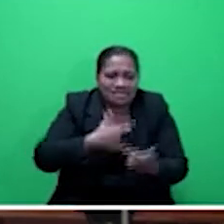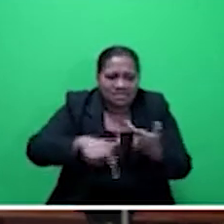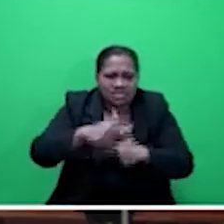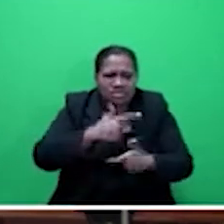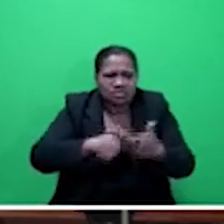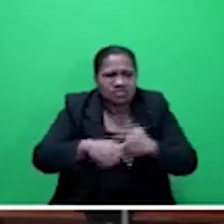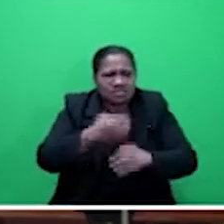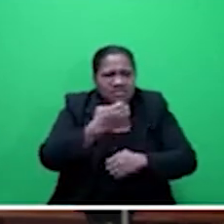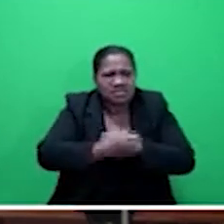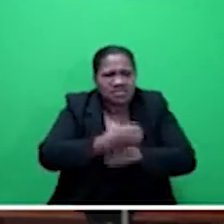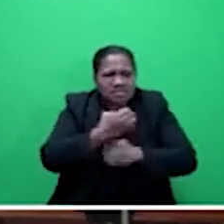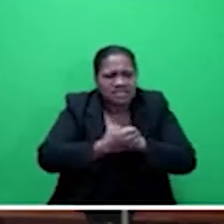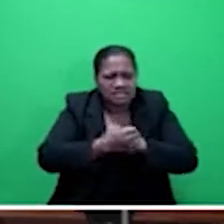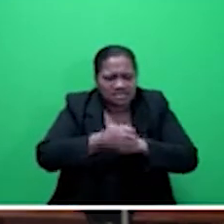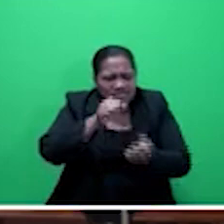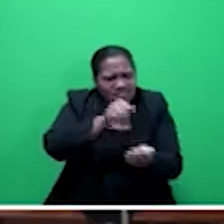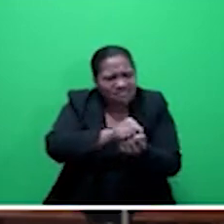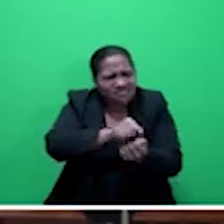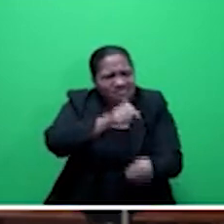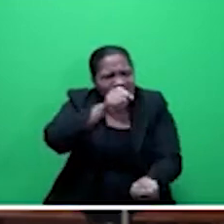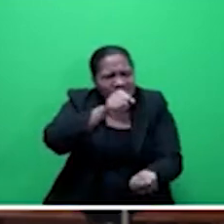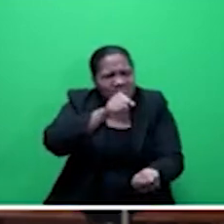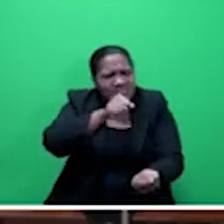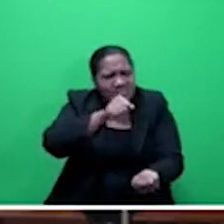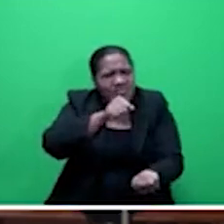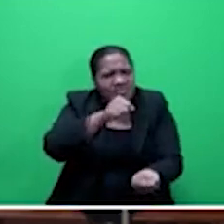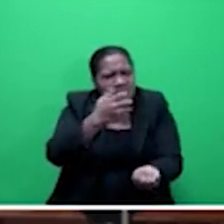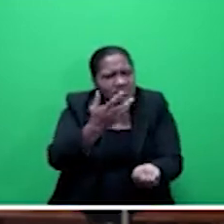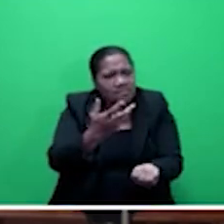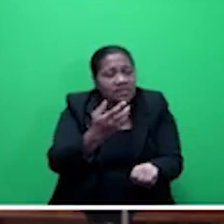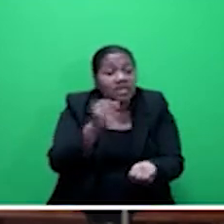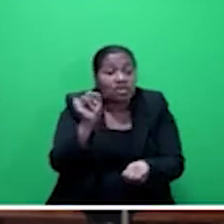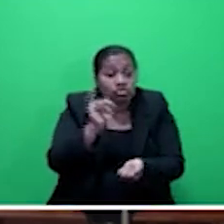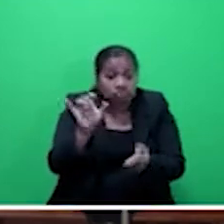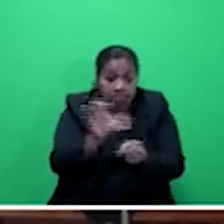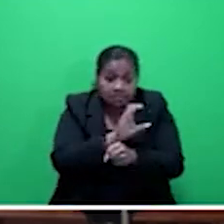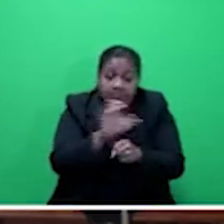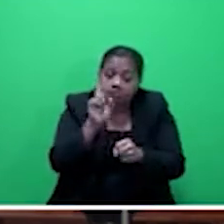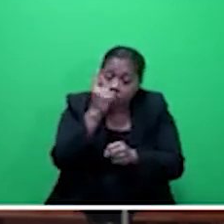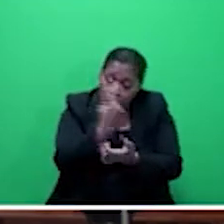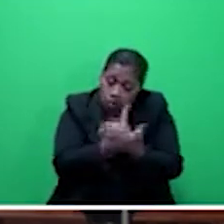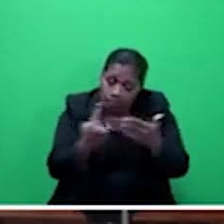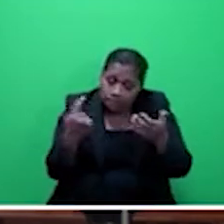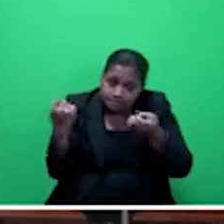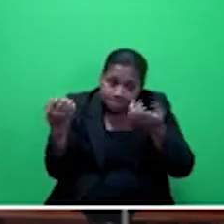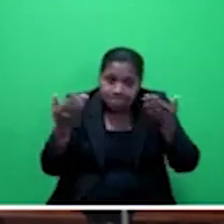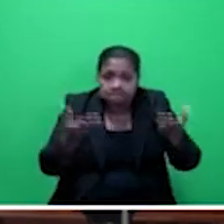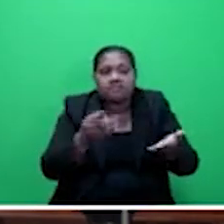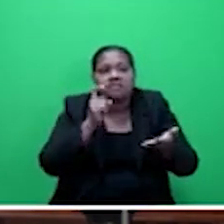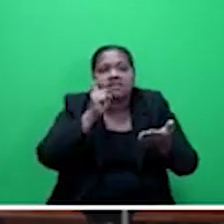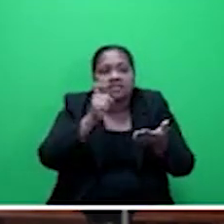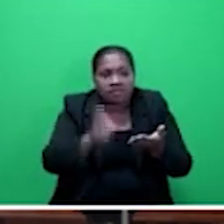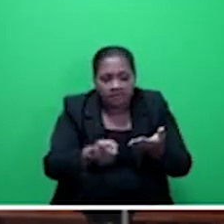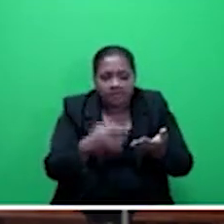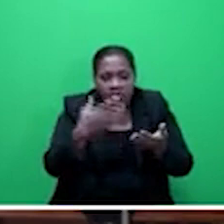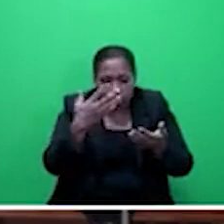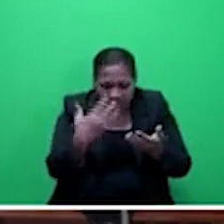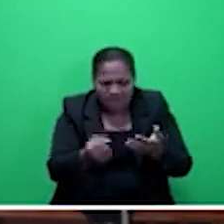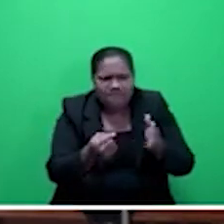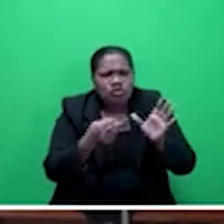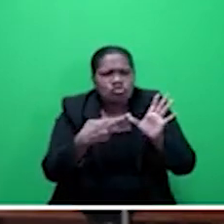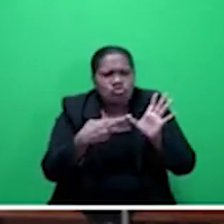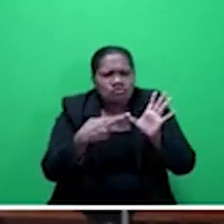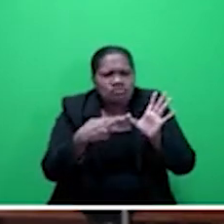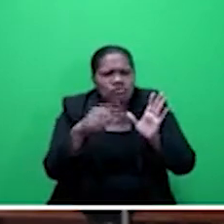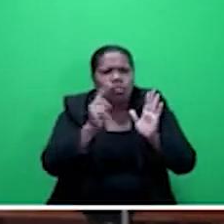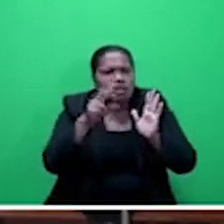It came from offshore. And the insurance companies then would only offer you a cyclone insurance cover if you met very onerous requirements of